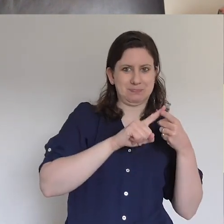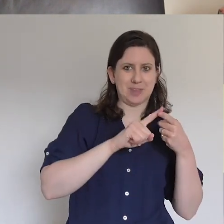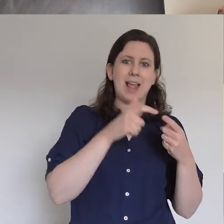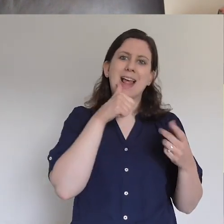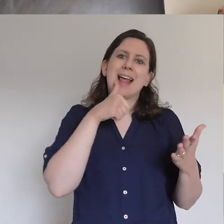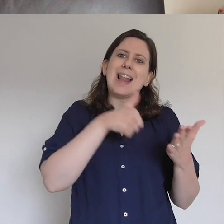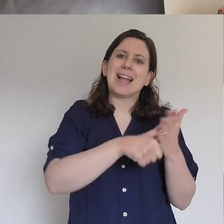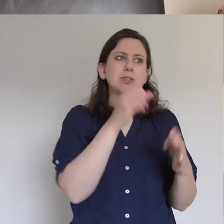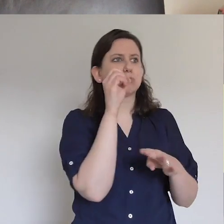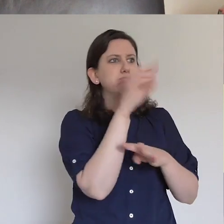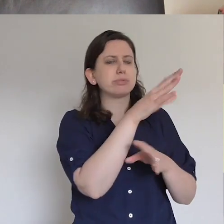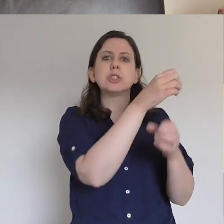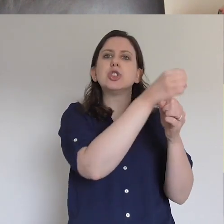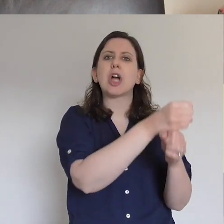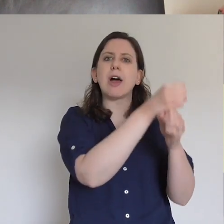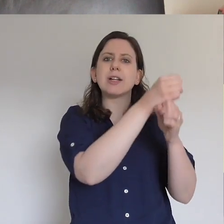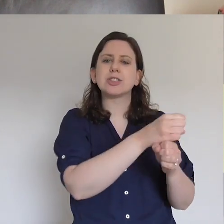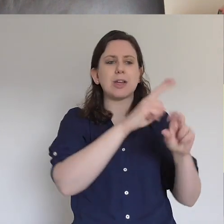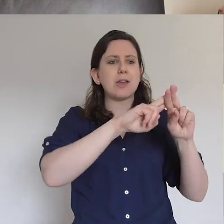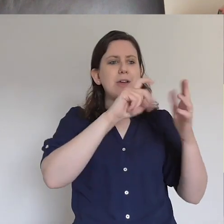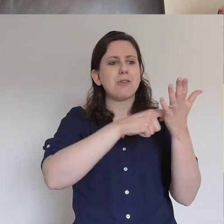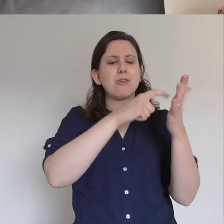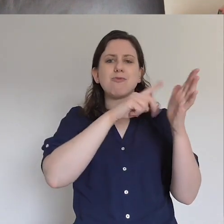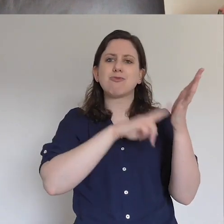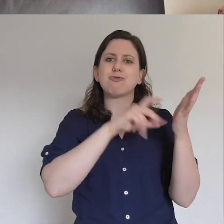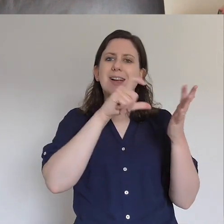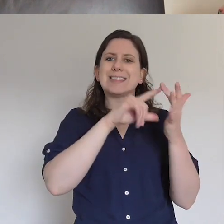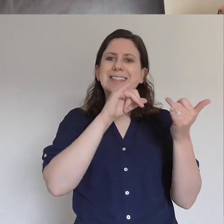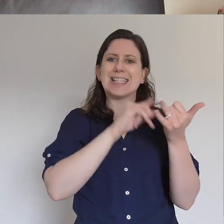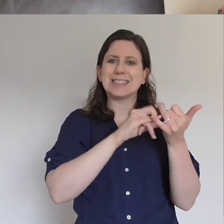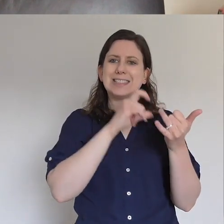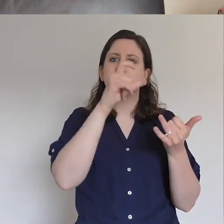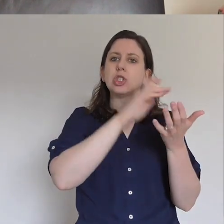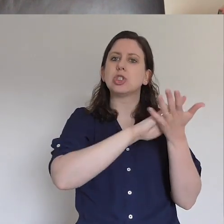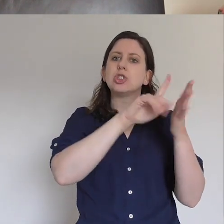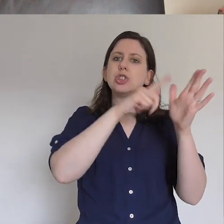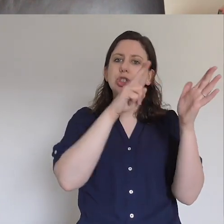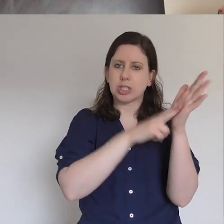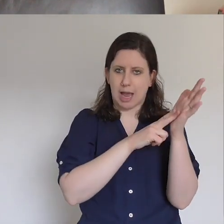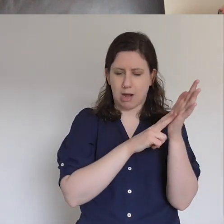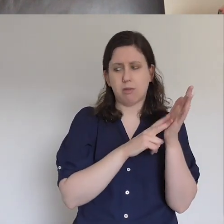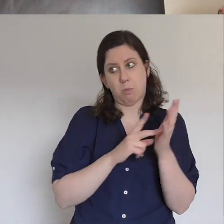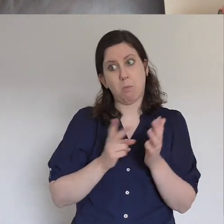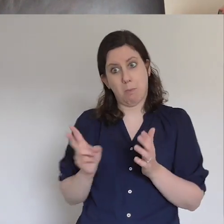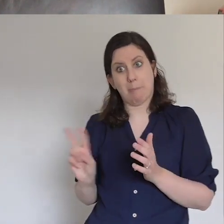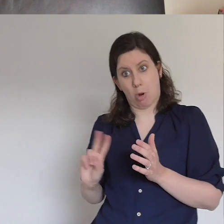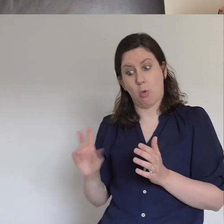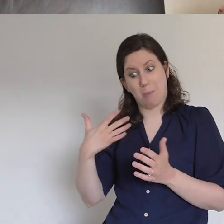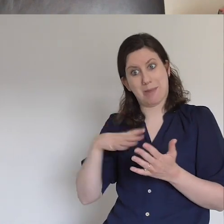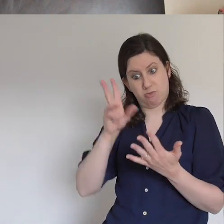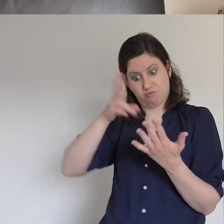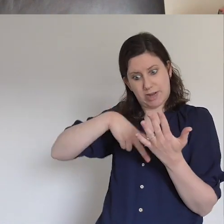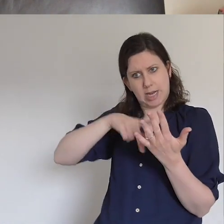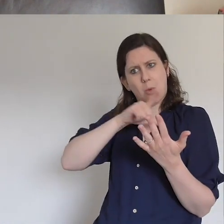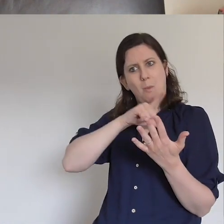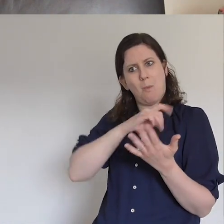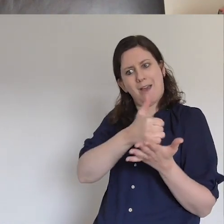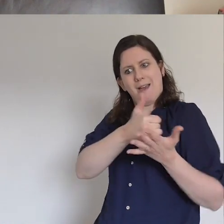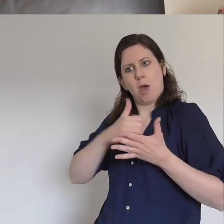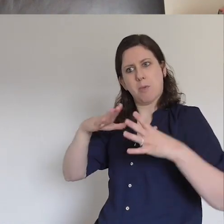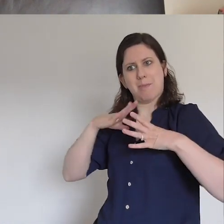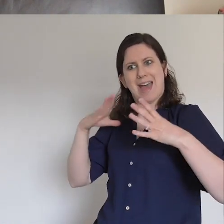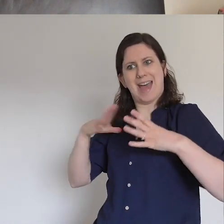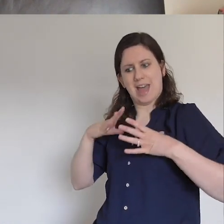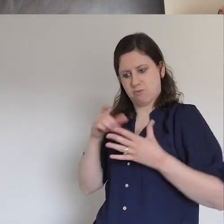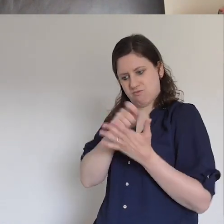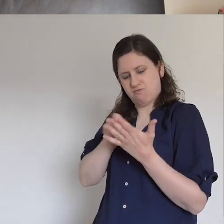is Letters to the Church by Francis Chan. These are both books that we've read in preparation to write our book, and we were